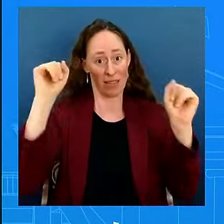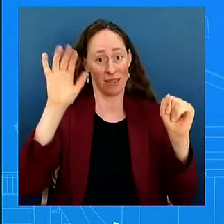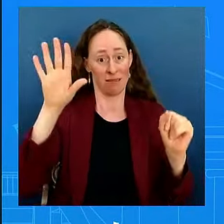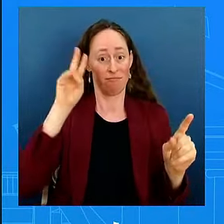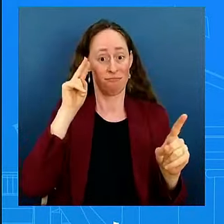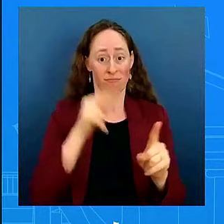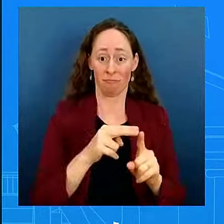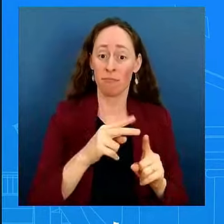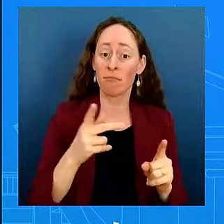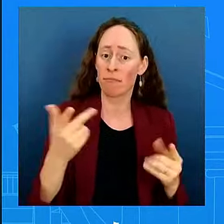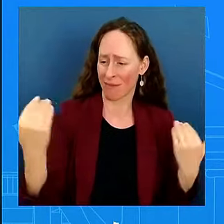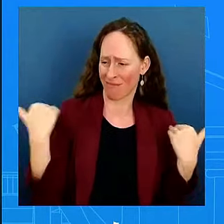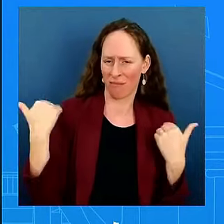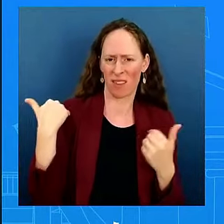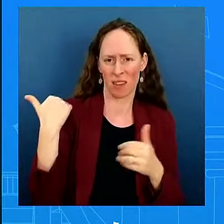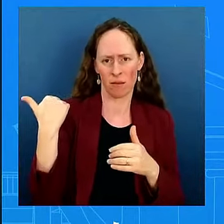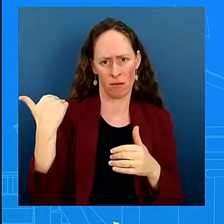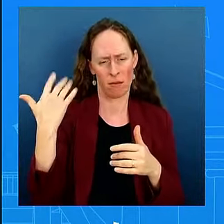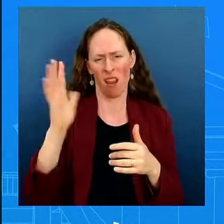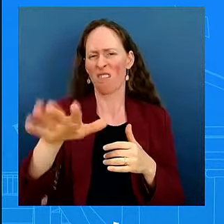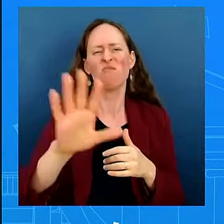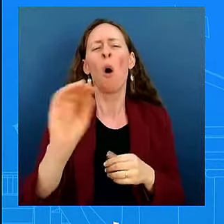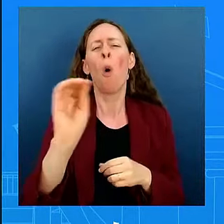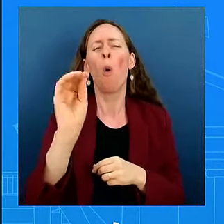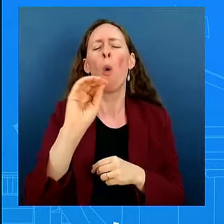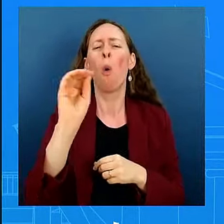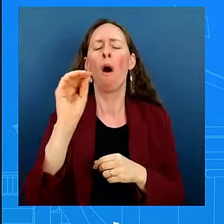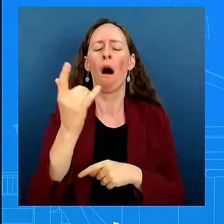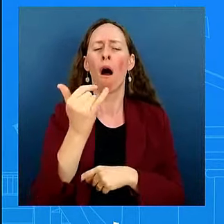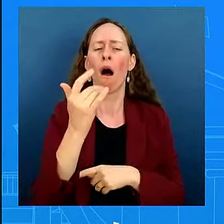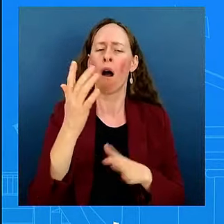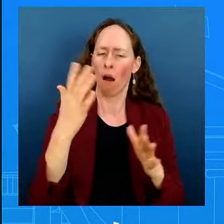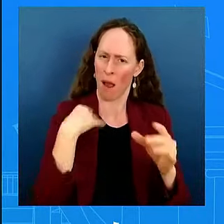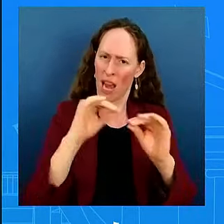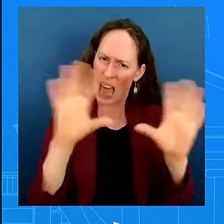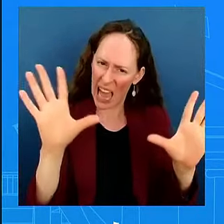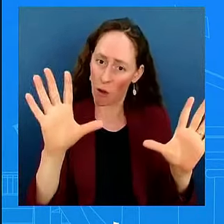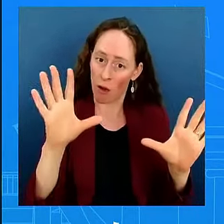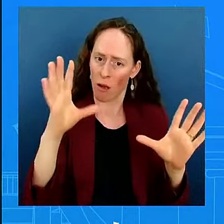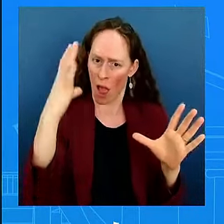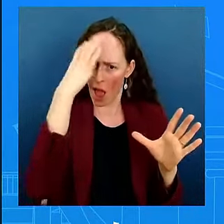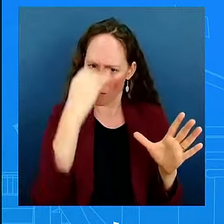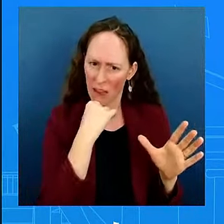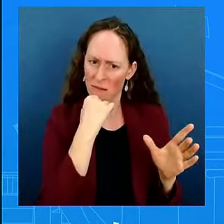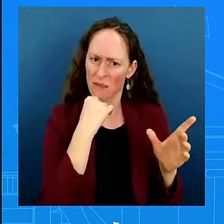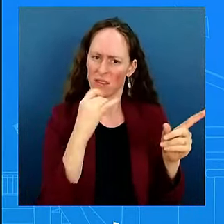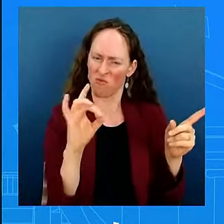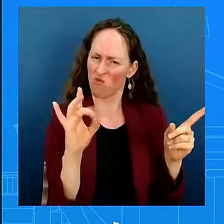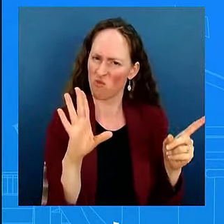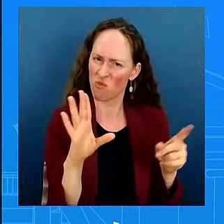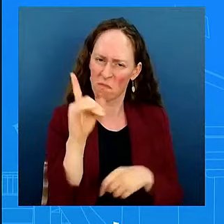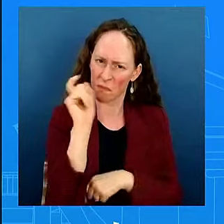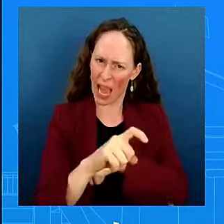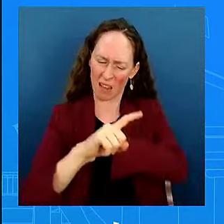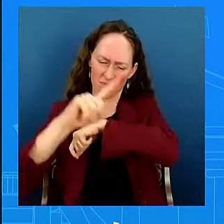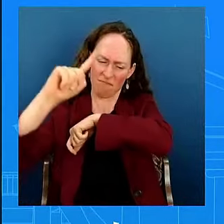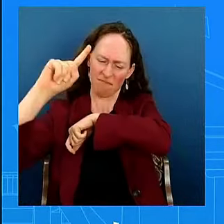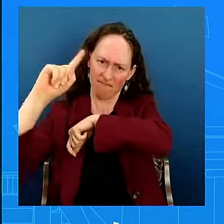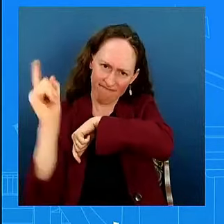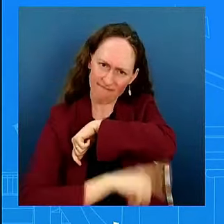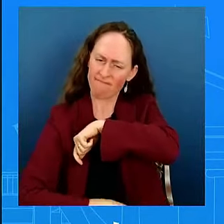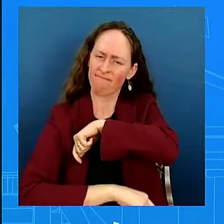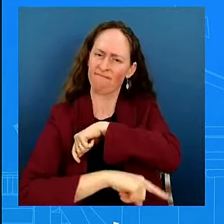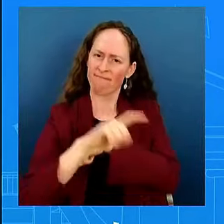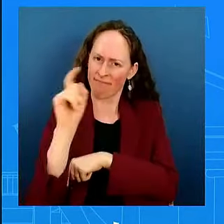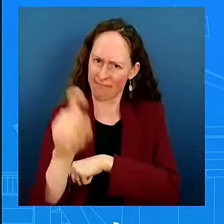leaders are going to pay for these crimes. And he and his team, for sure, will keep working around the clock to